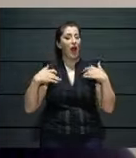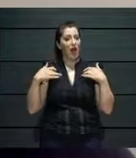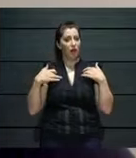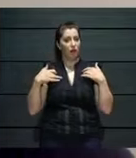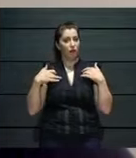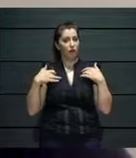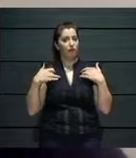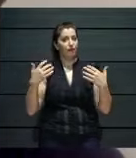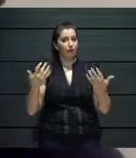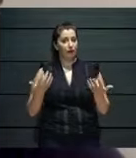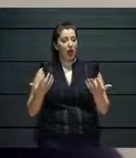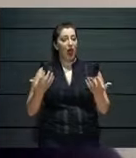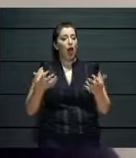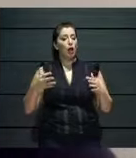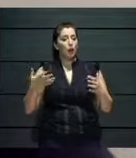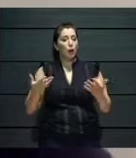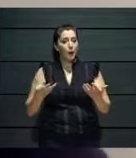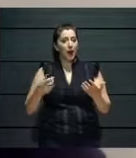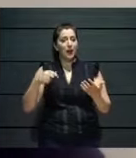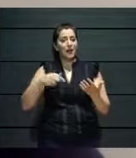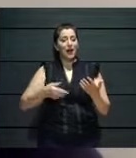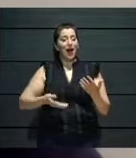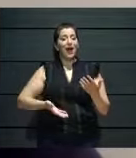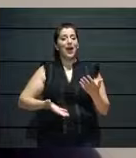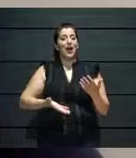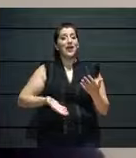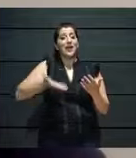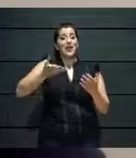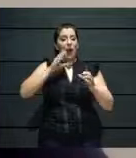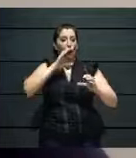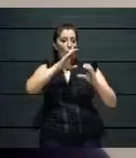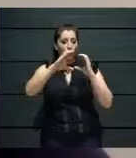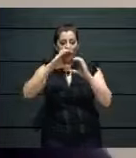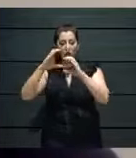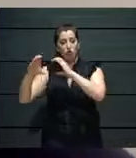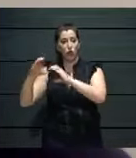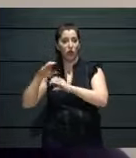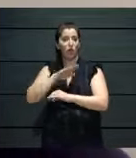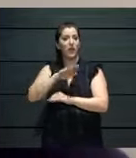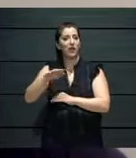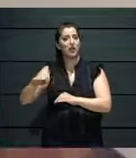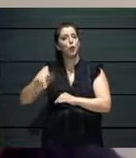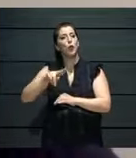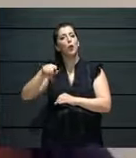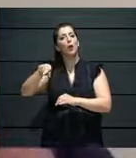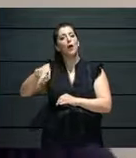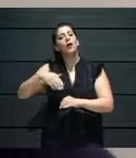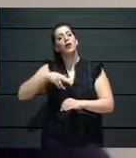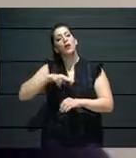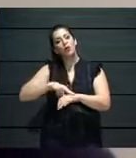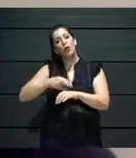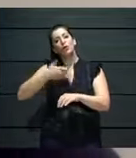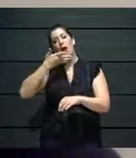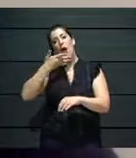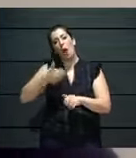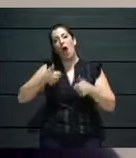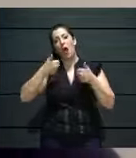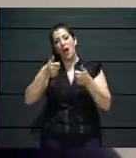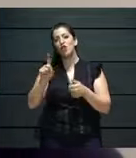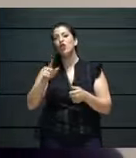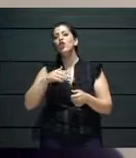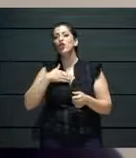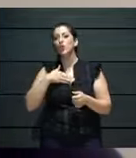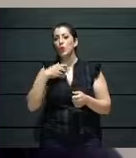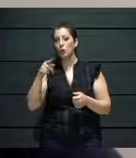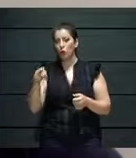extend the dialogue we can have with our audience. And that's really important for us. As I said, we're an interdisciplinary performance. We